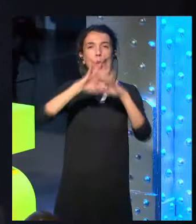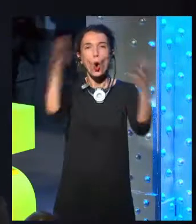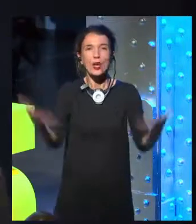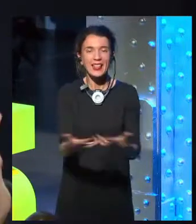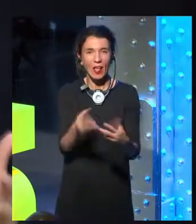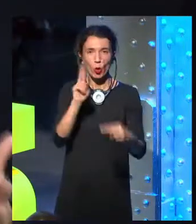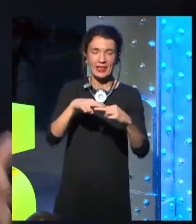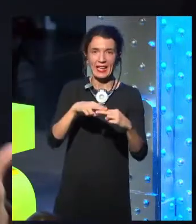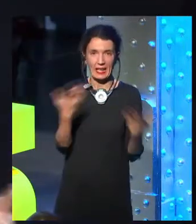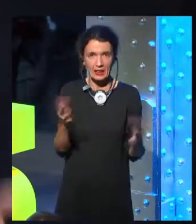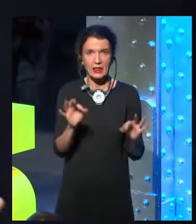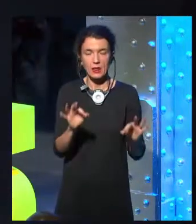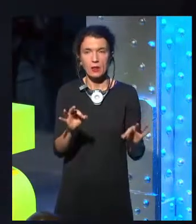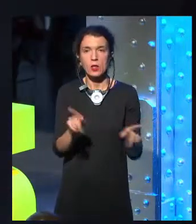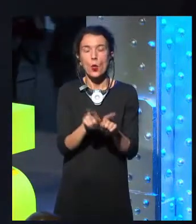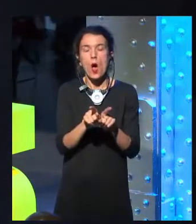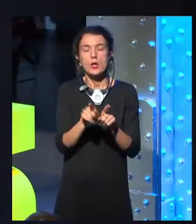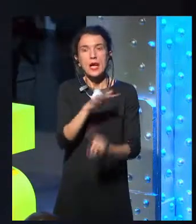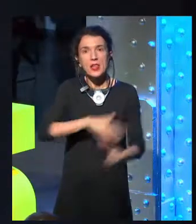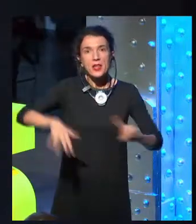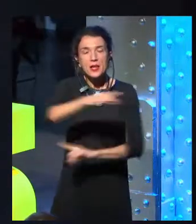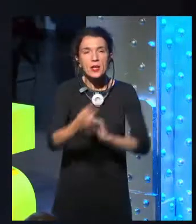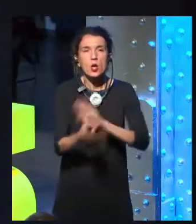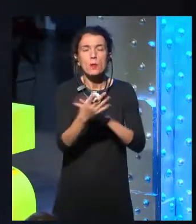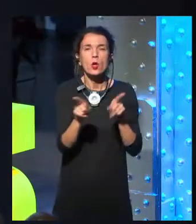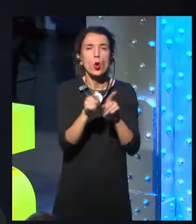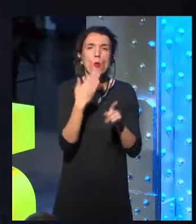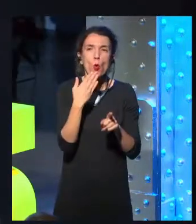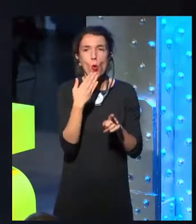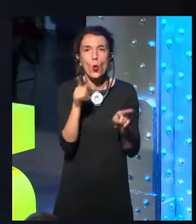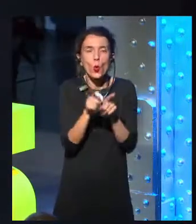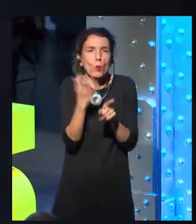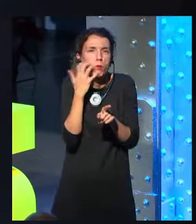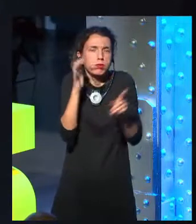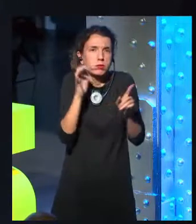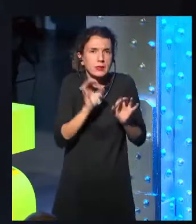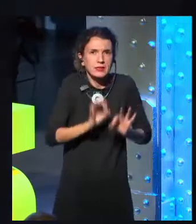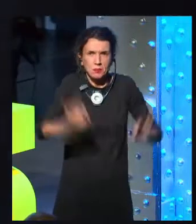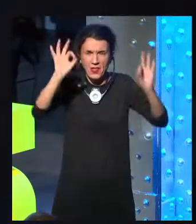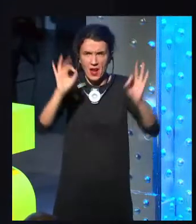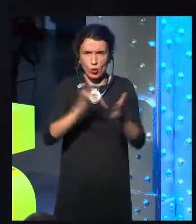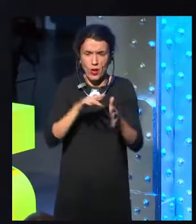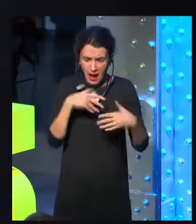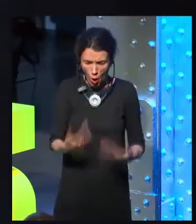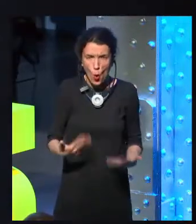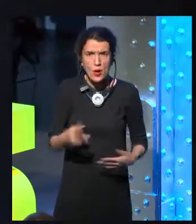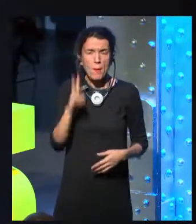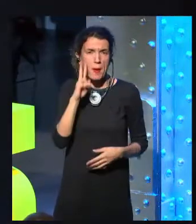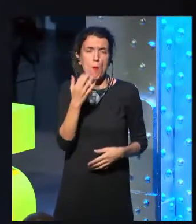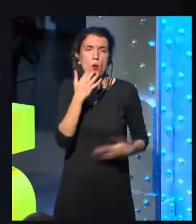We've already seen the singularity before. It was the shot heard around the world. That was an early singularity, I would say. A slow one.